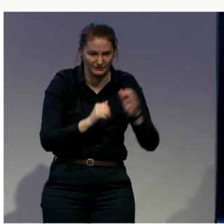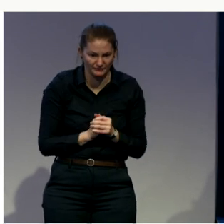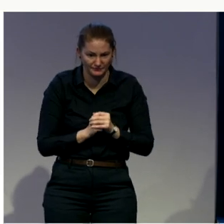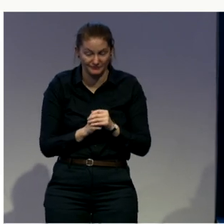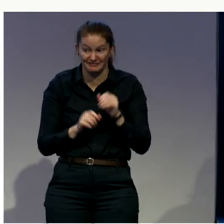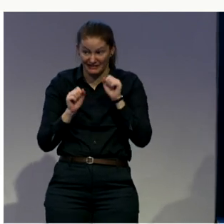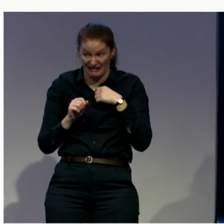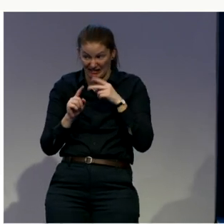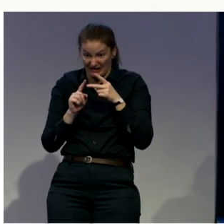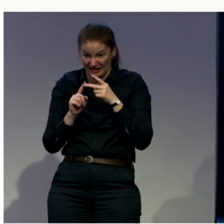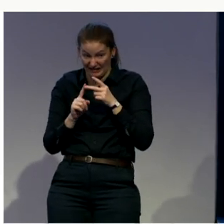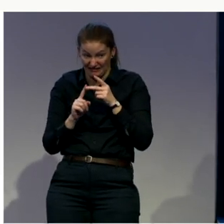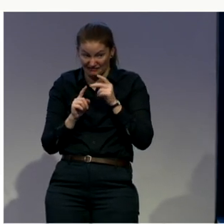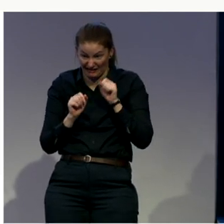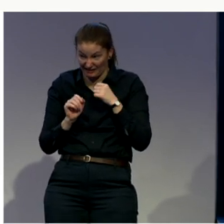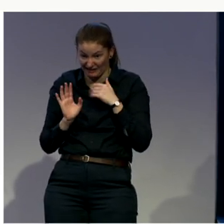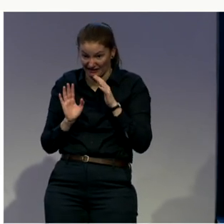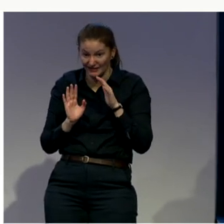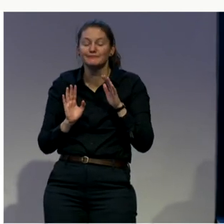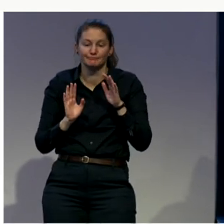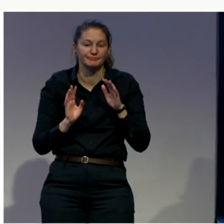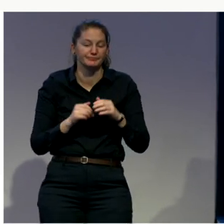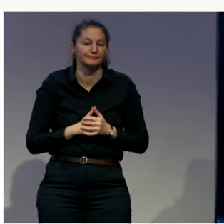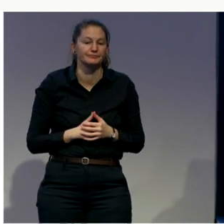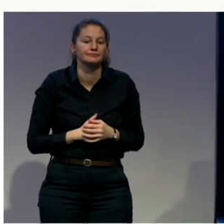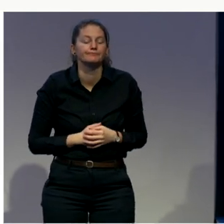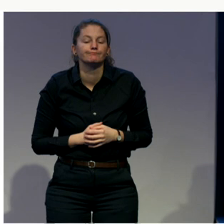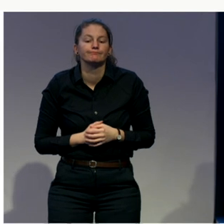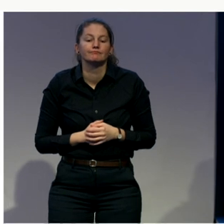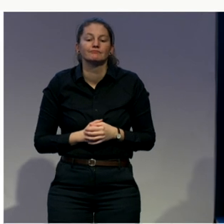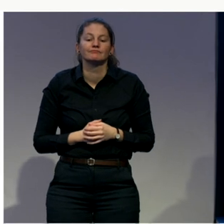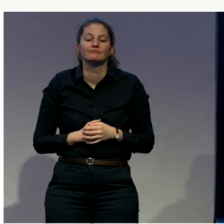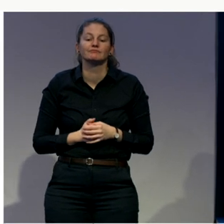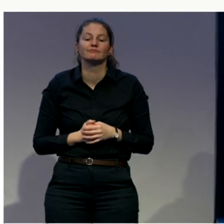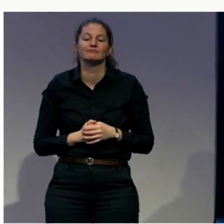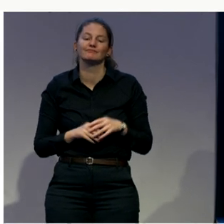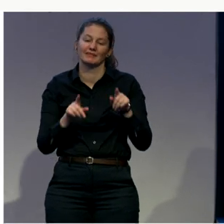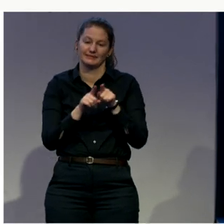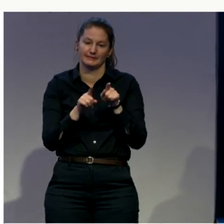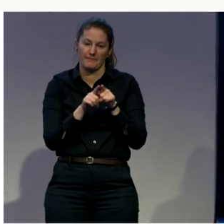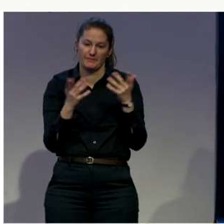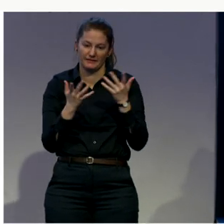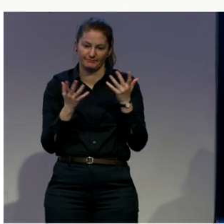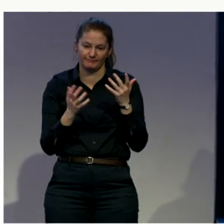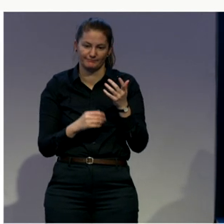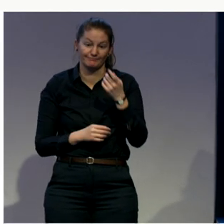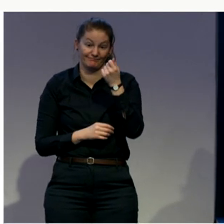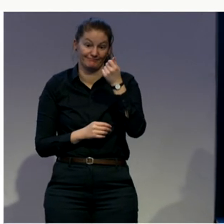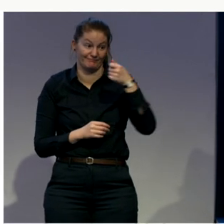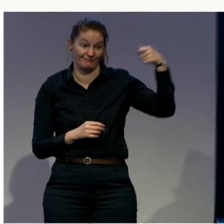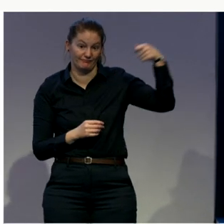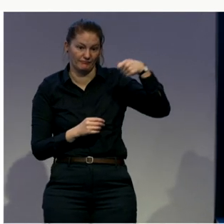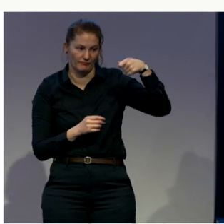that as funding has become very difficult for governments,